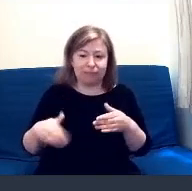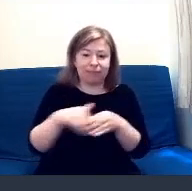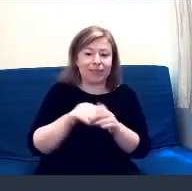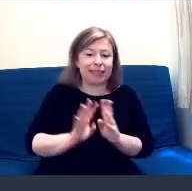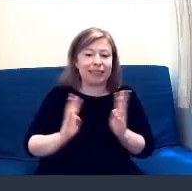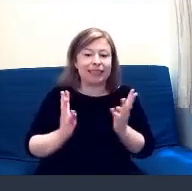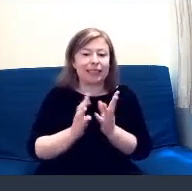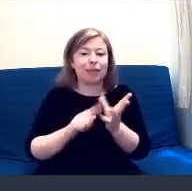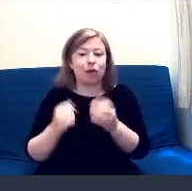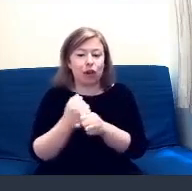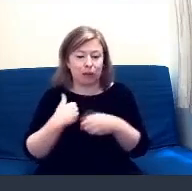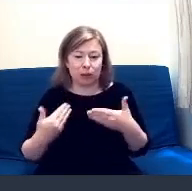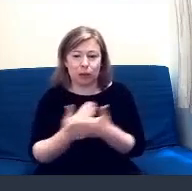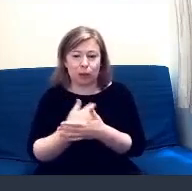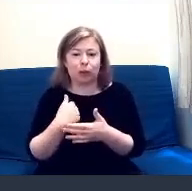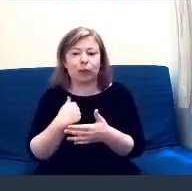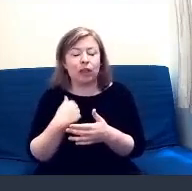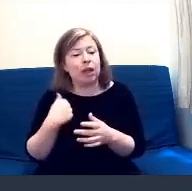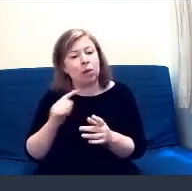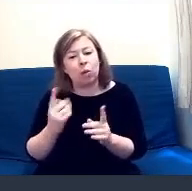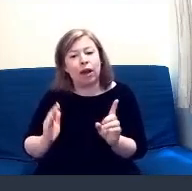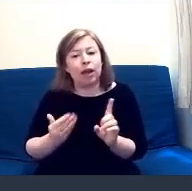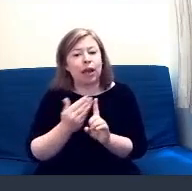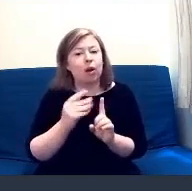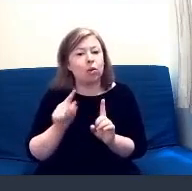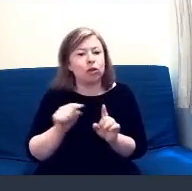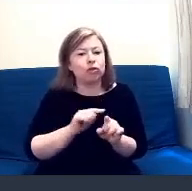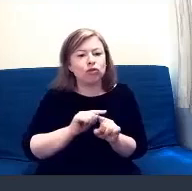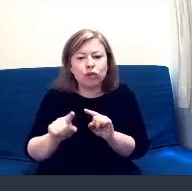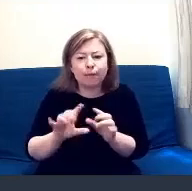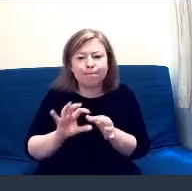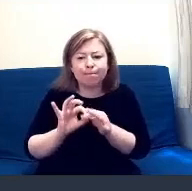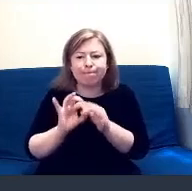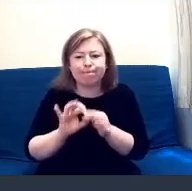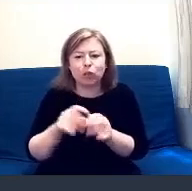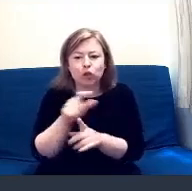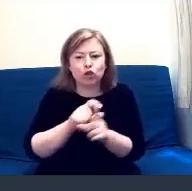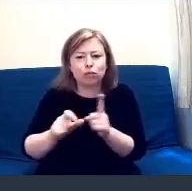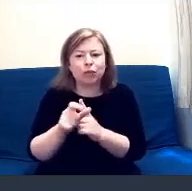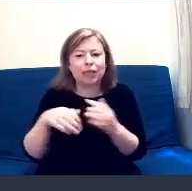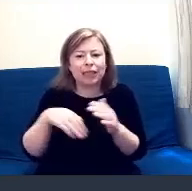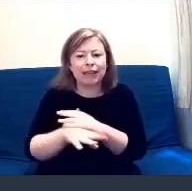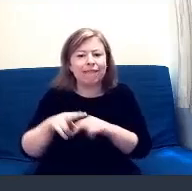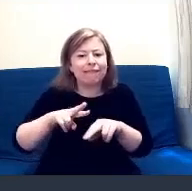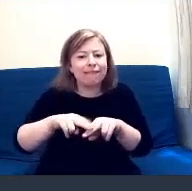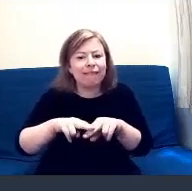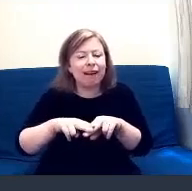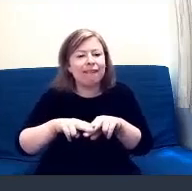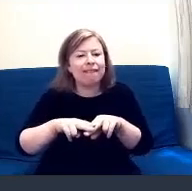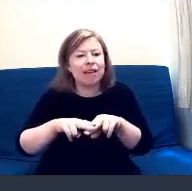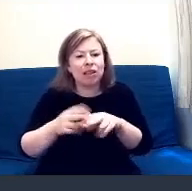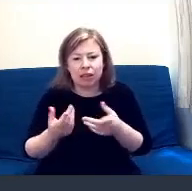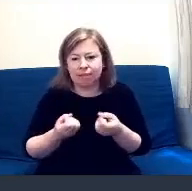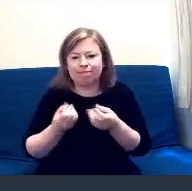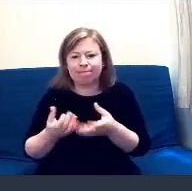One our aims is to help and connect the community in the area of Fife and help them and provide them the facilities they're